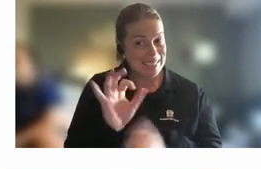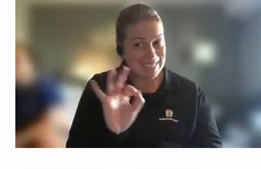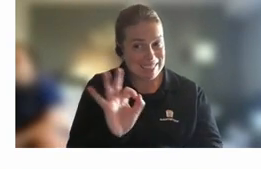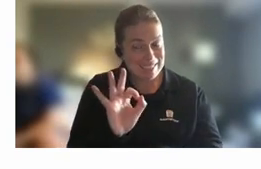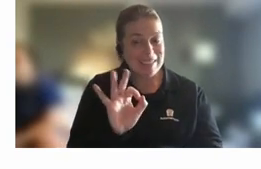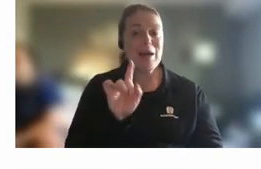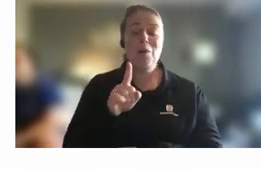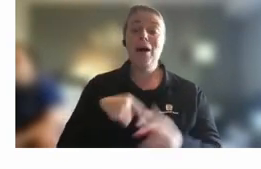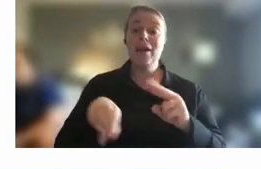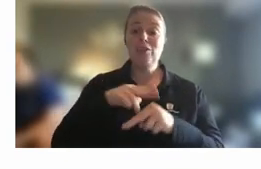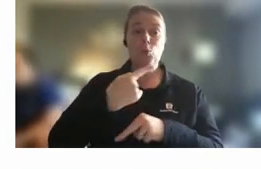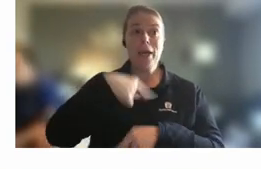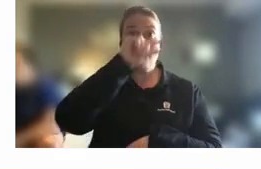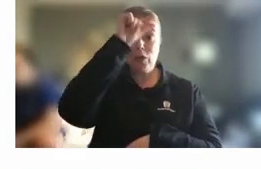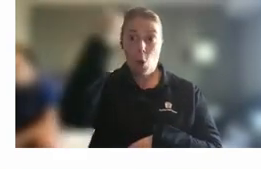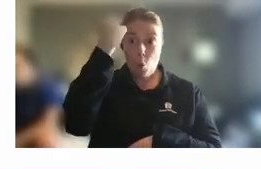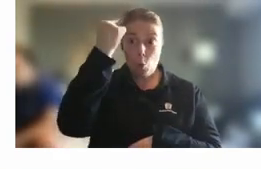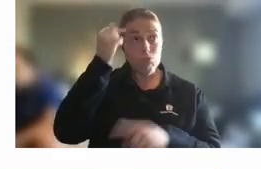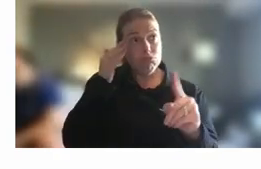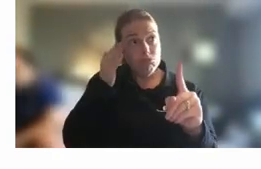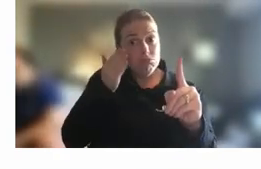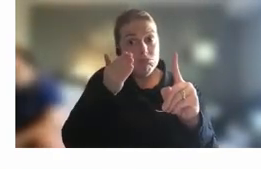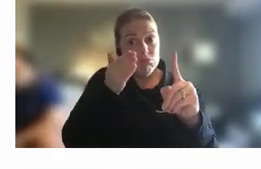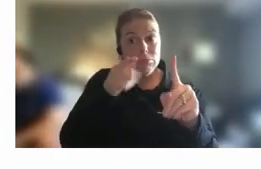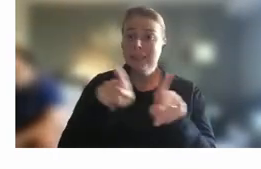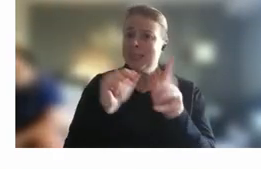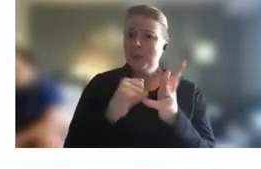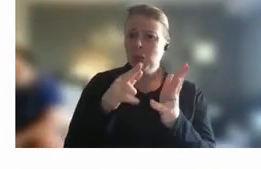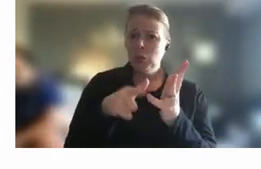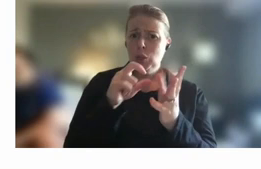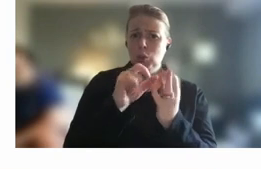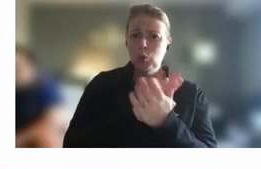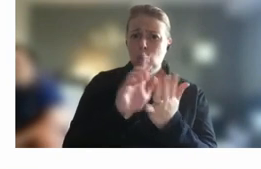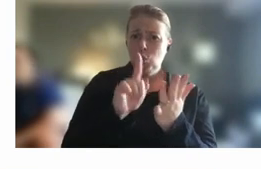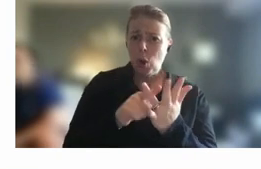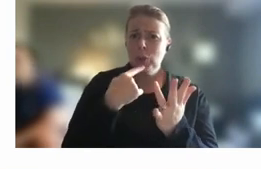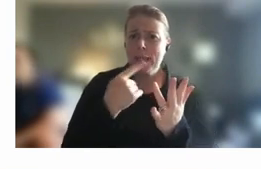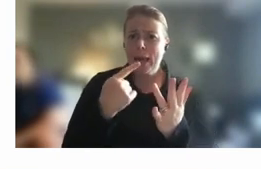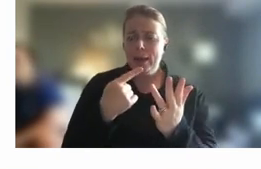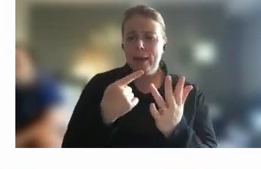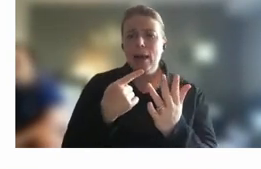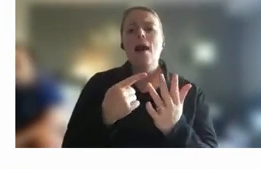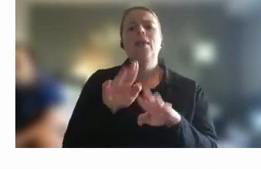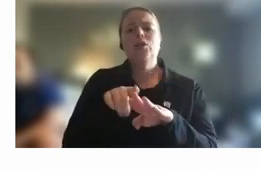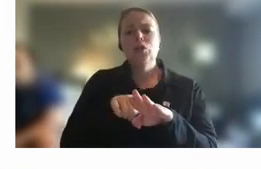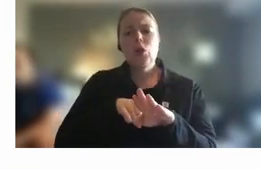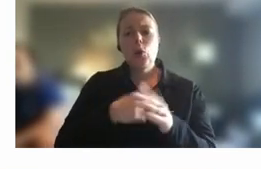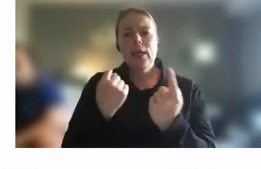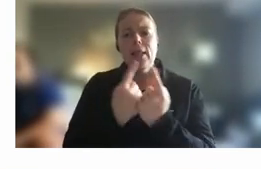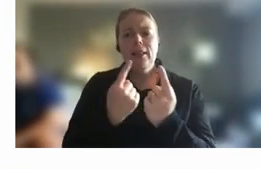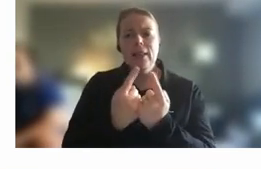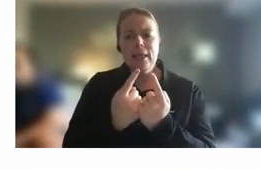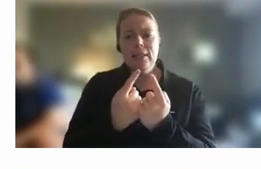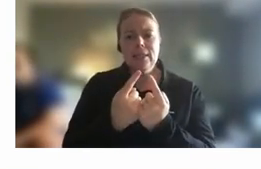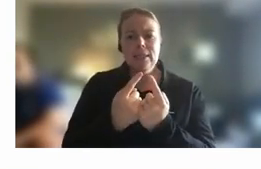a goal in mind you know like like shubo was saying gradually things are being uh better enabled in